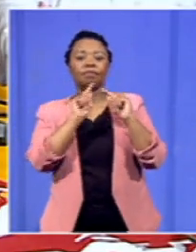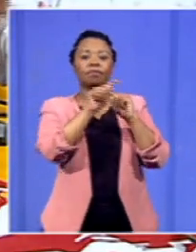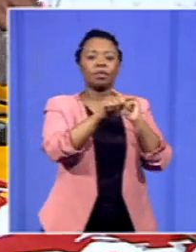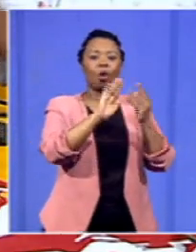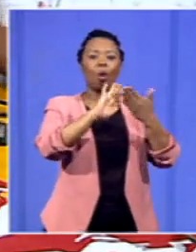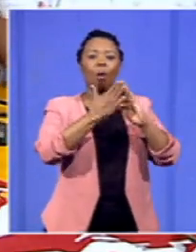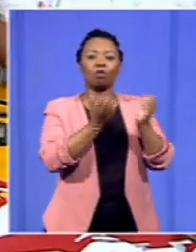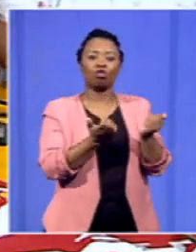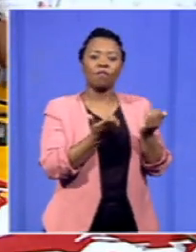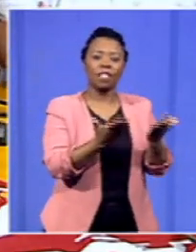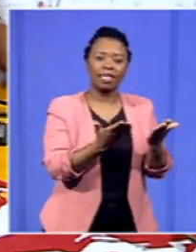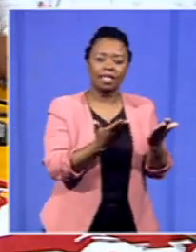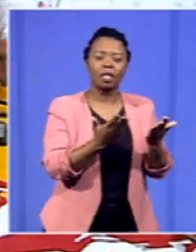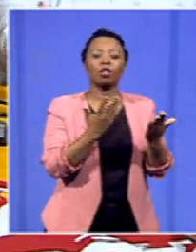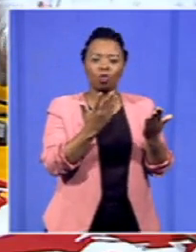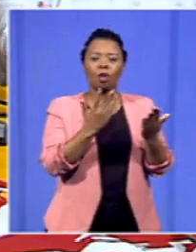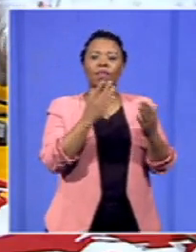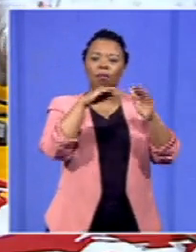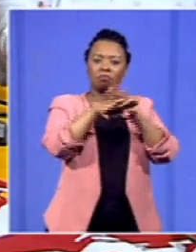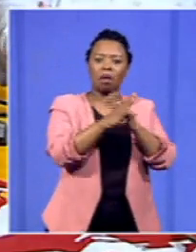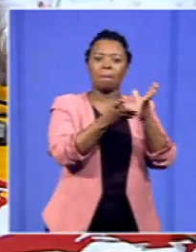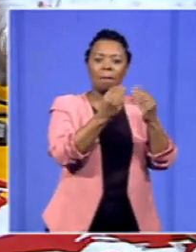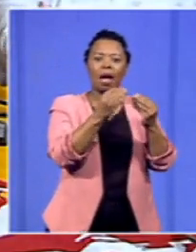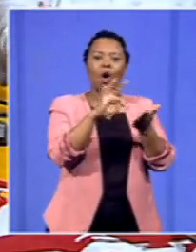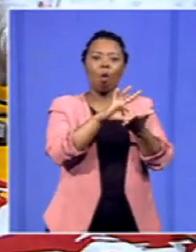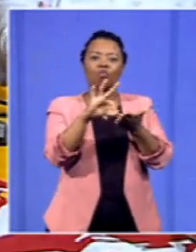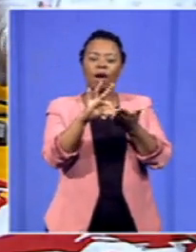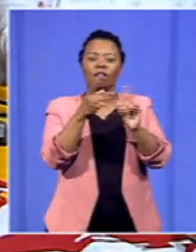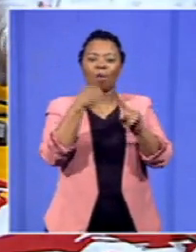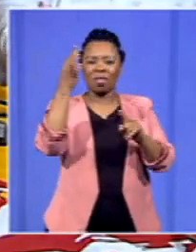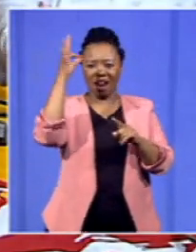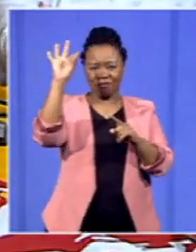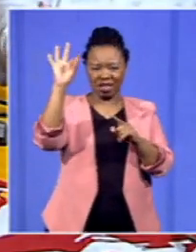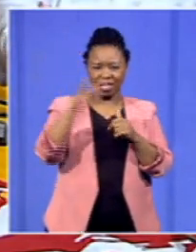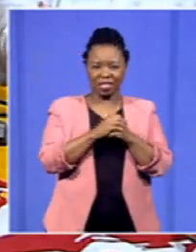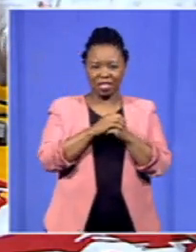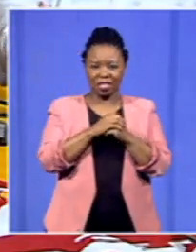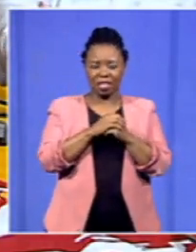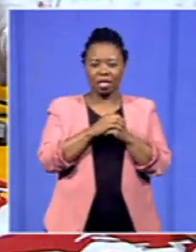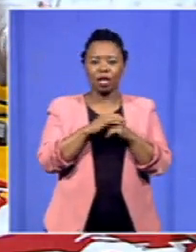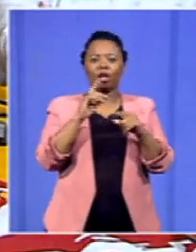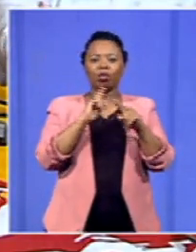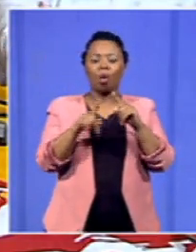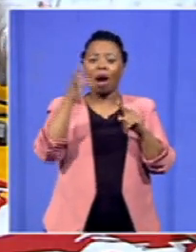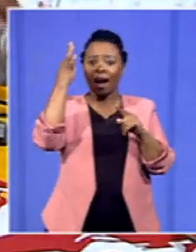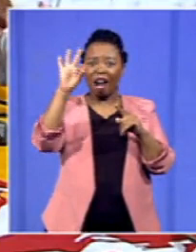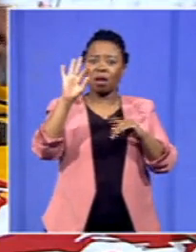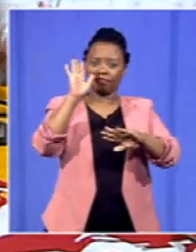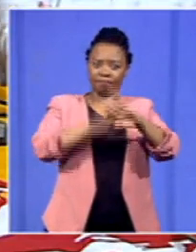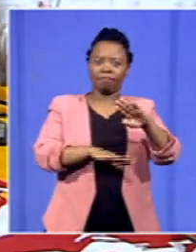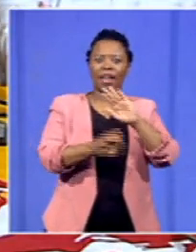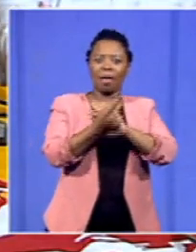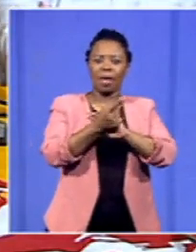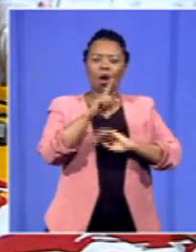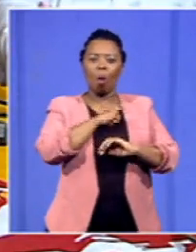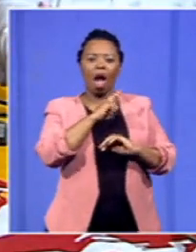that they signed with government government activates punitive measures in that they will tell the